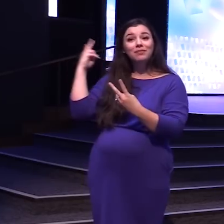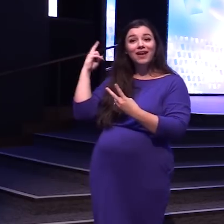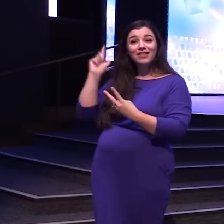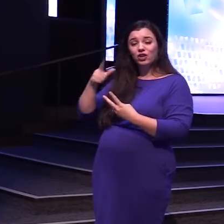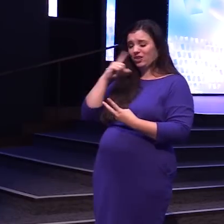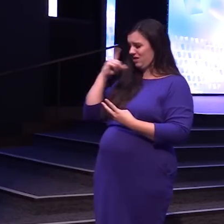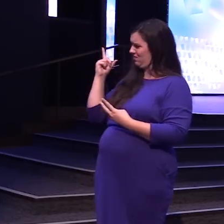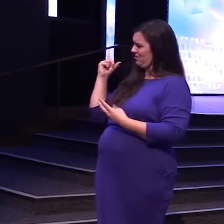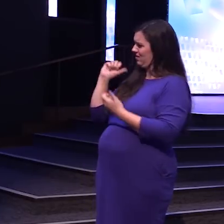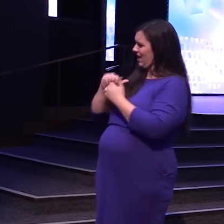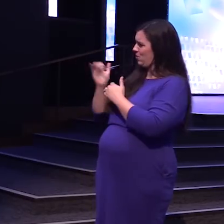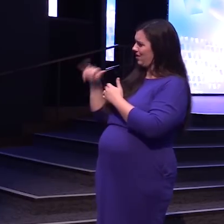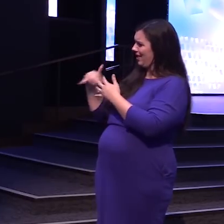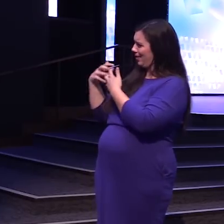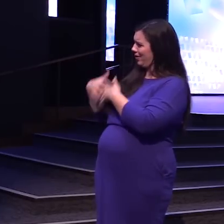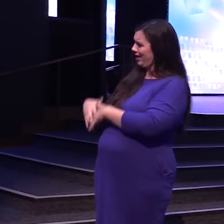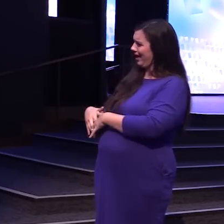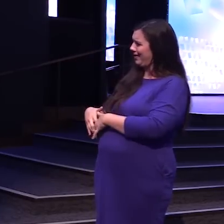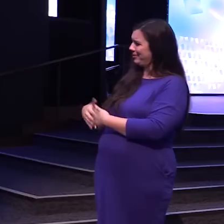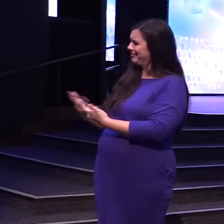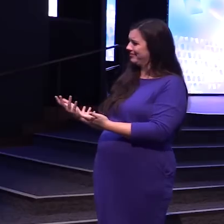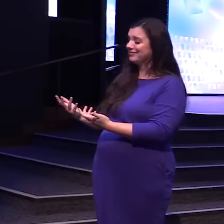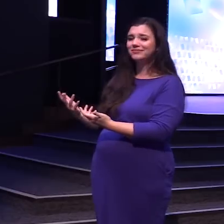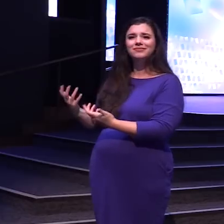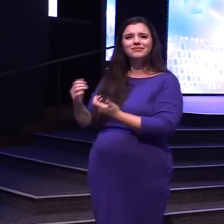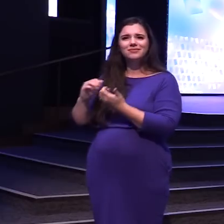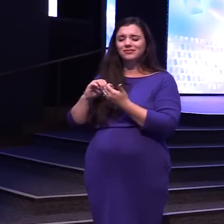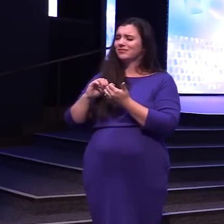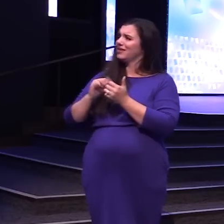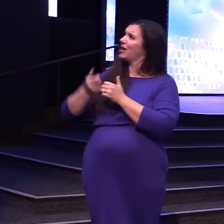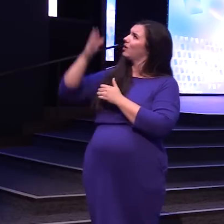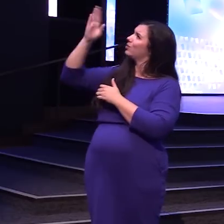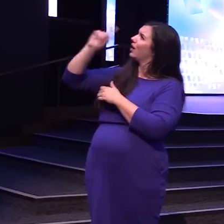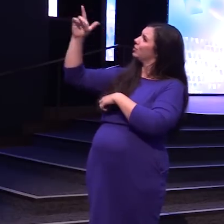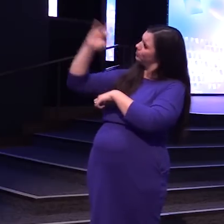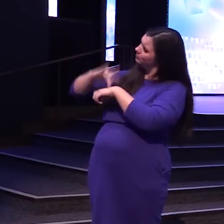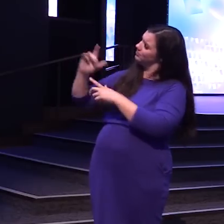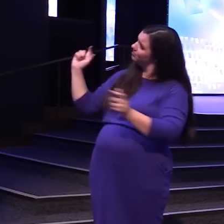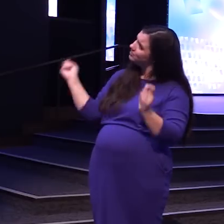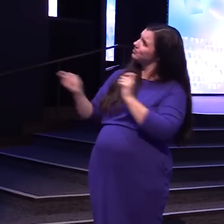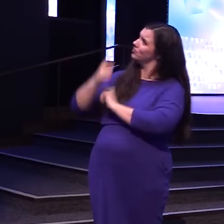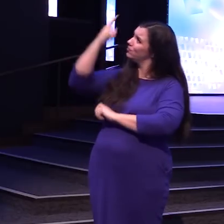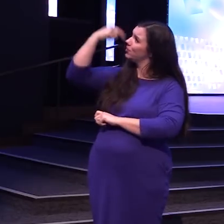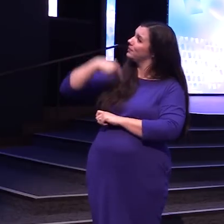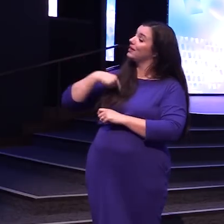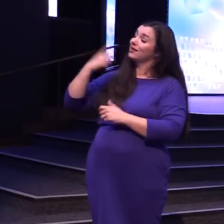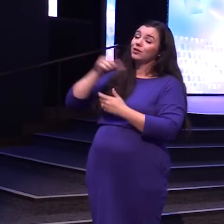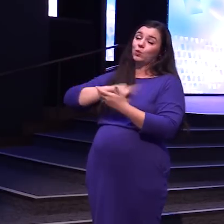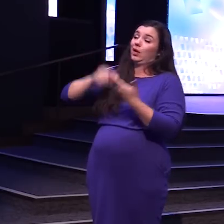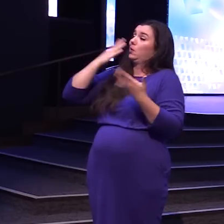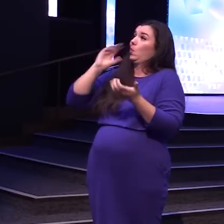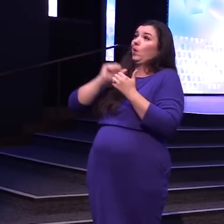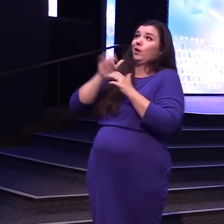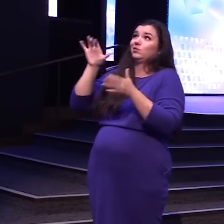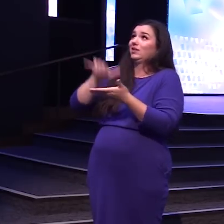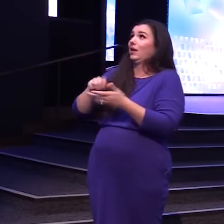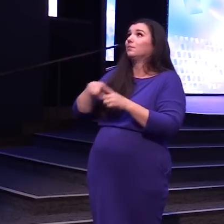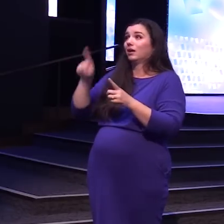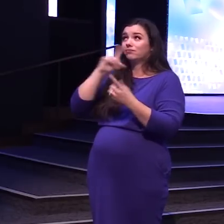did That work Out How did You turn That around For me Lord I don't Know how You did It But you Did it